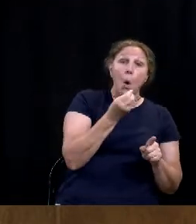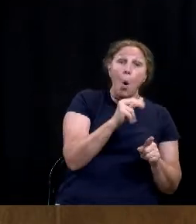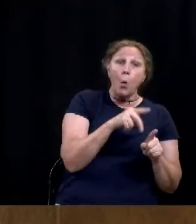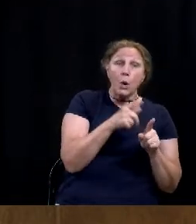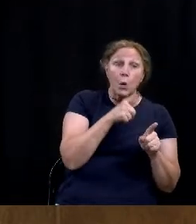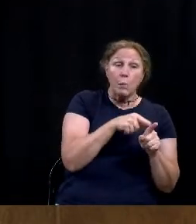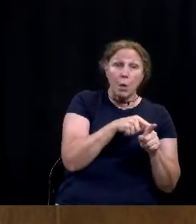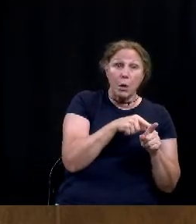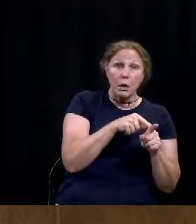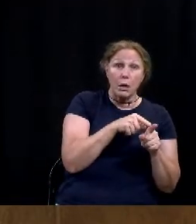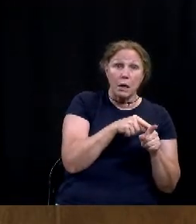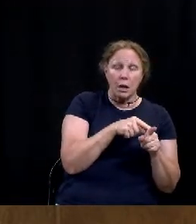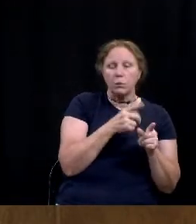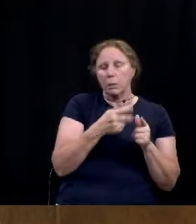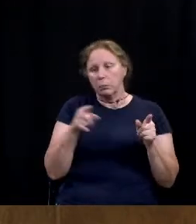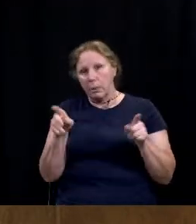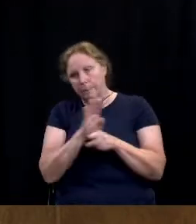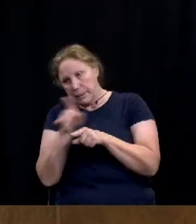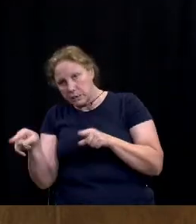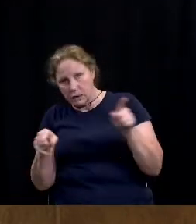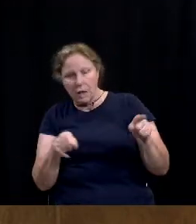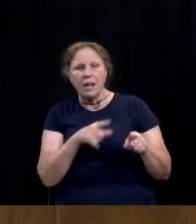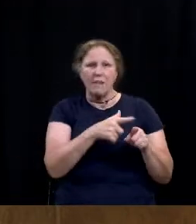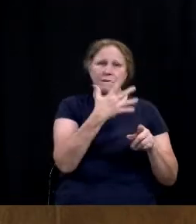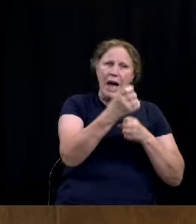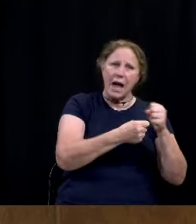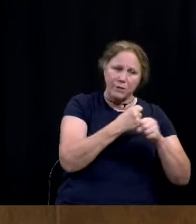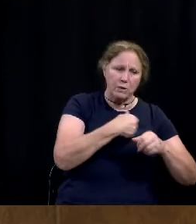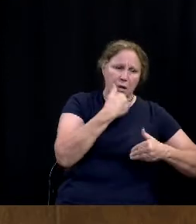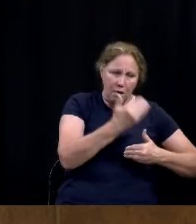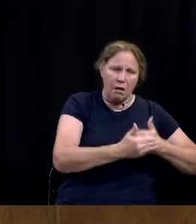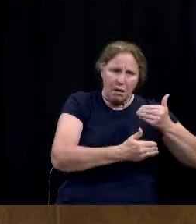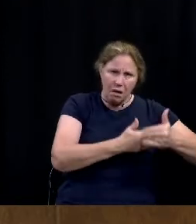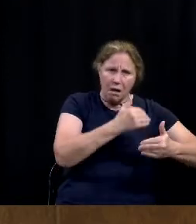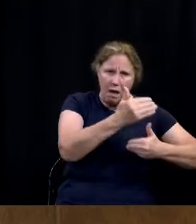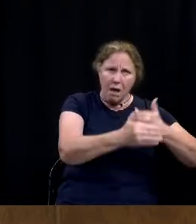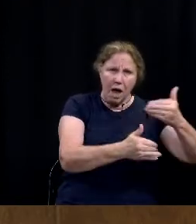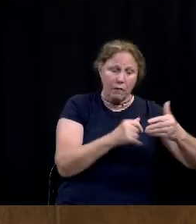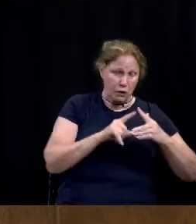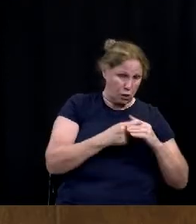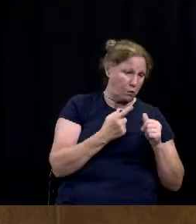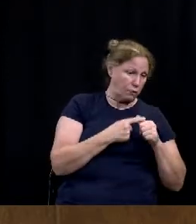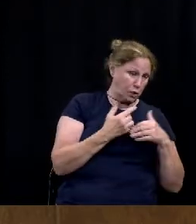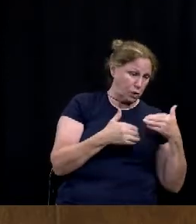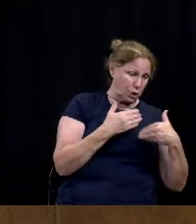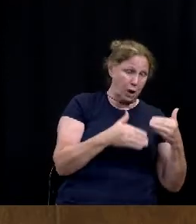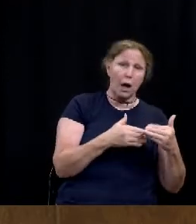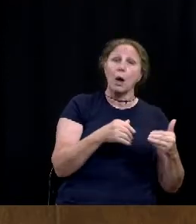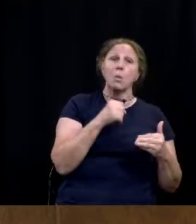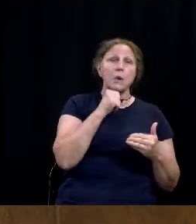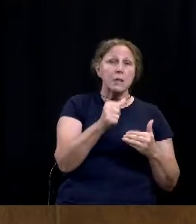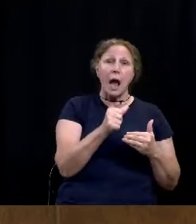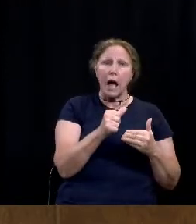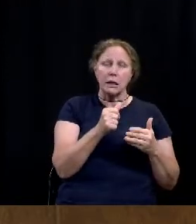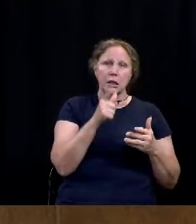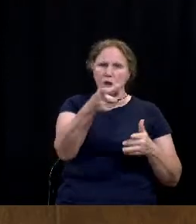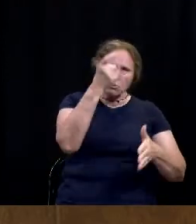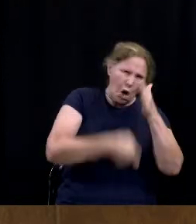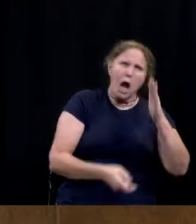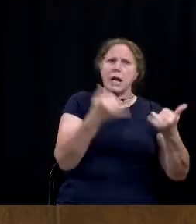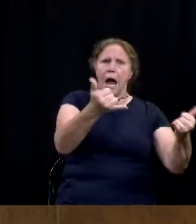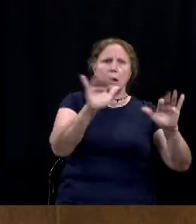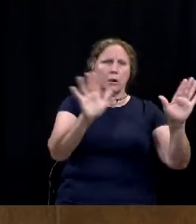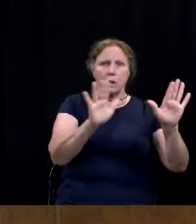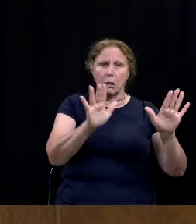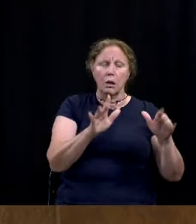and really both sides of it, the five-year phase-in, mean, if you start looking at the details and see we are not pushing this fee out immediately in year